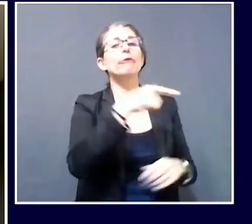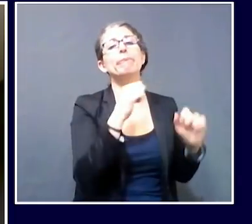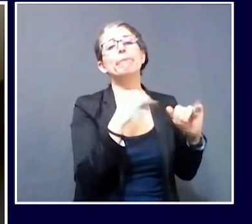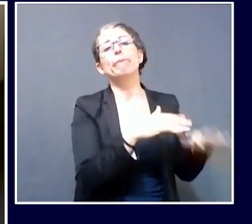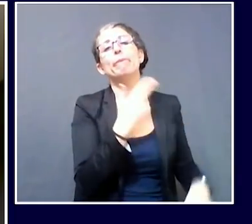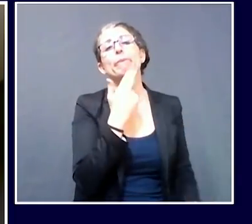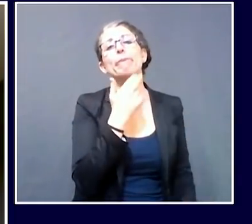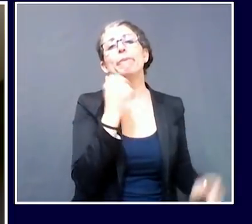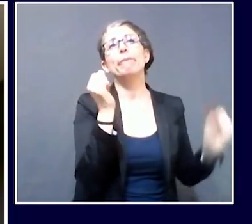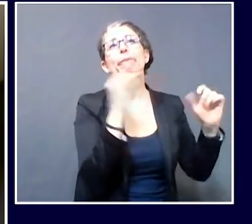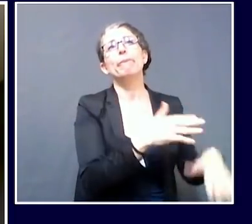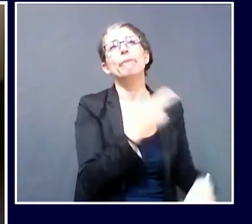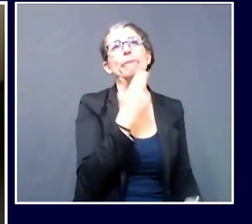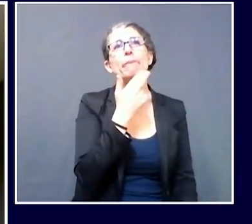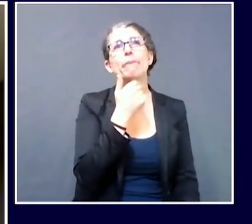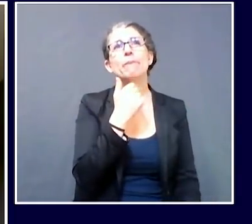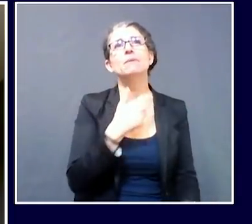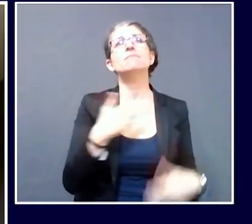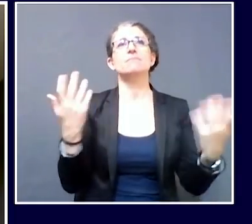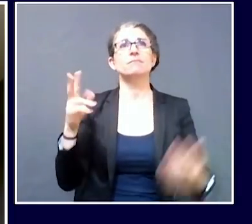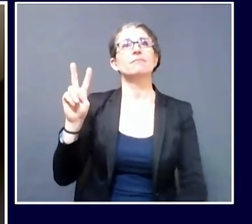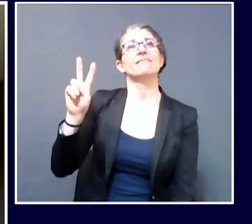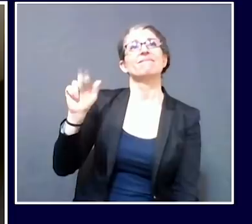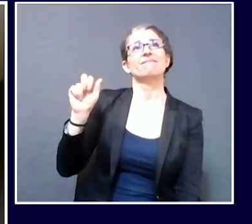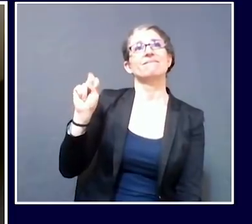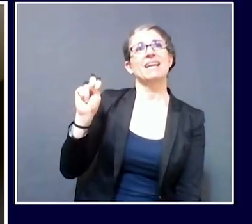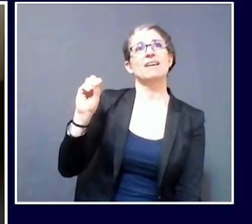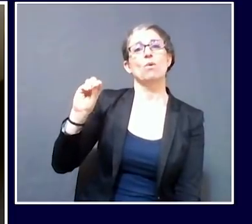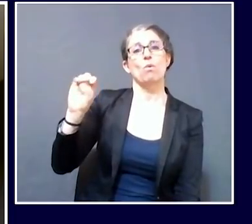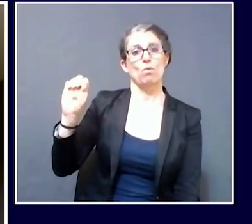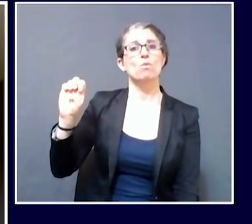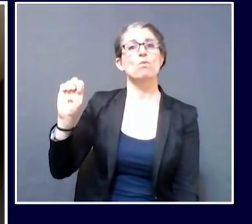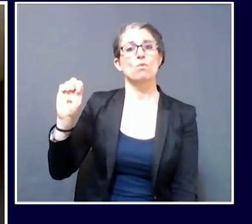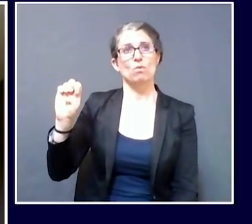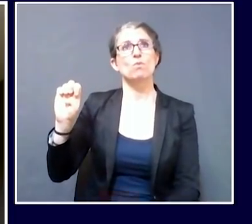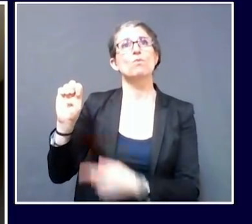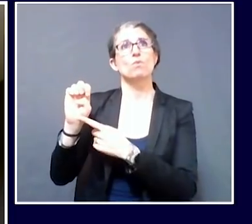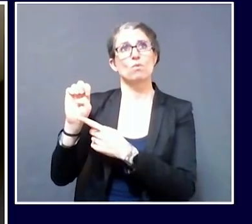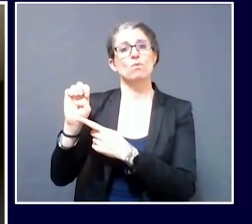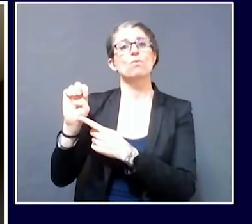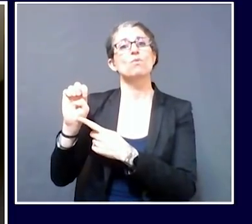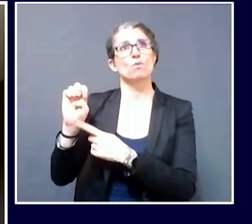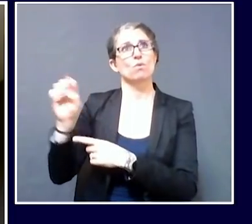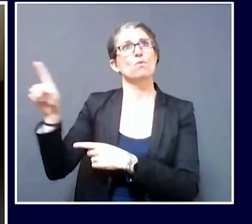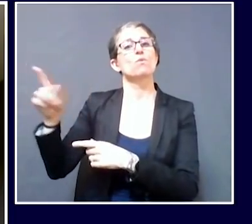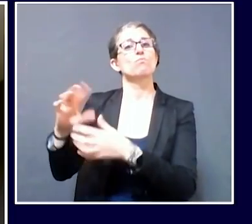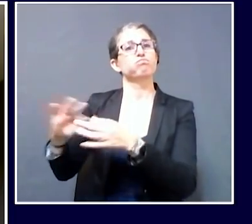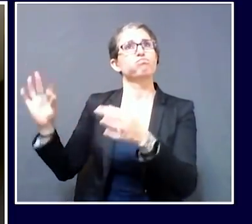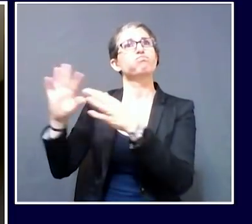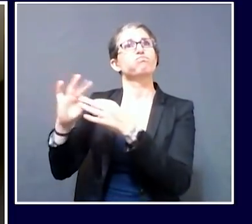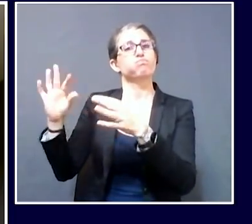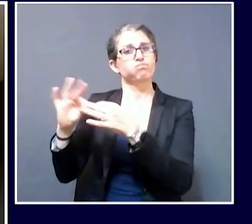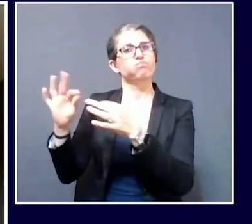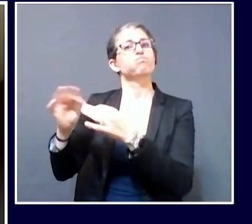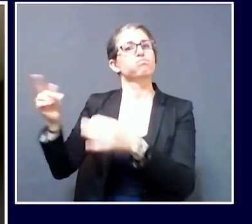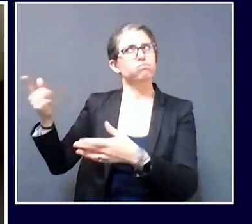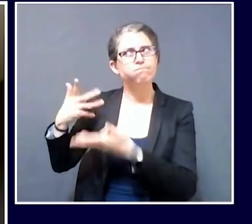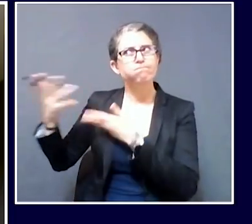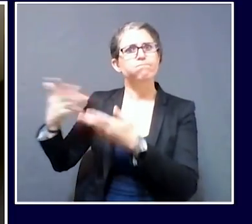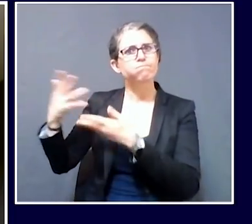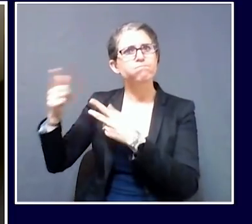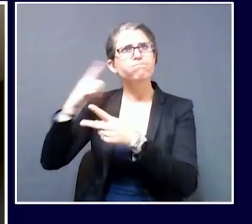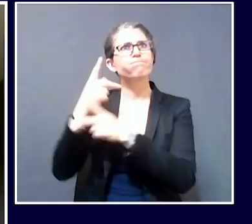us look at that in partnership with the public health team. So we expect to have more feedback on that coming shortly.